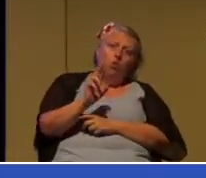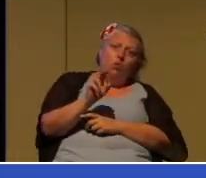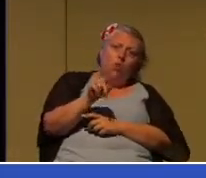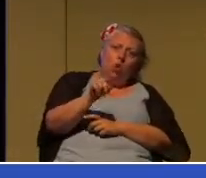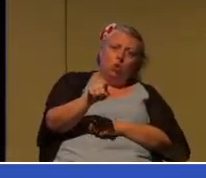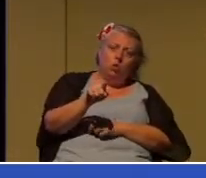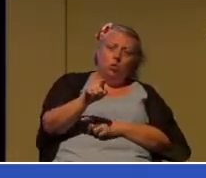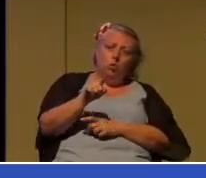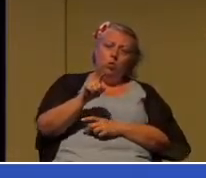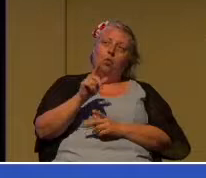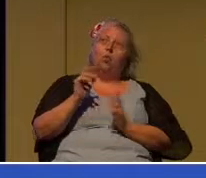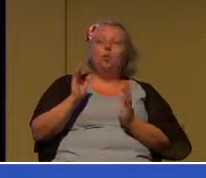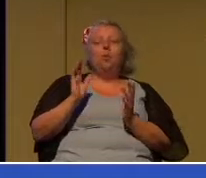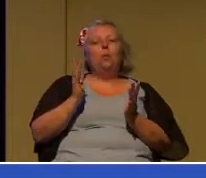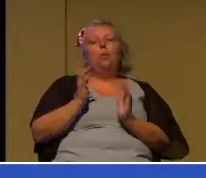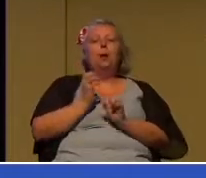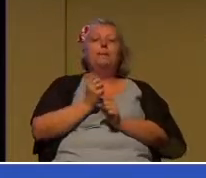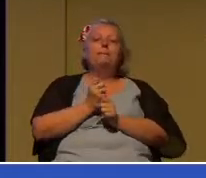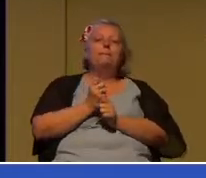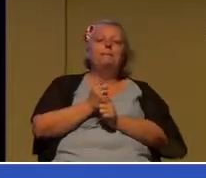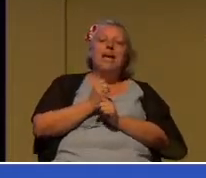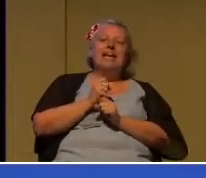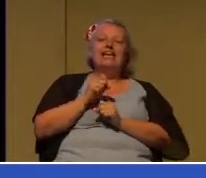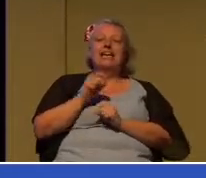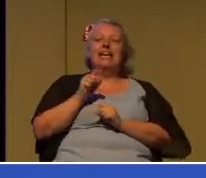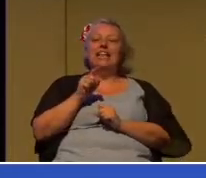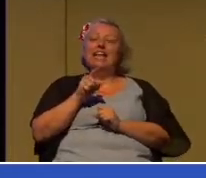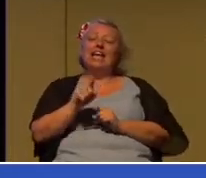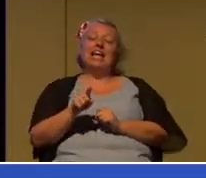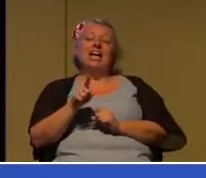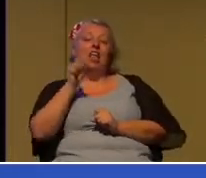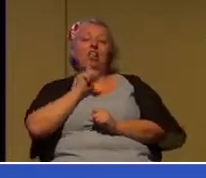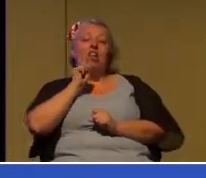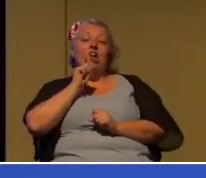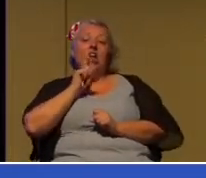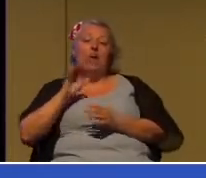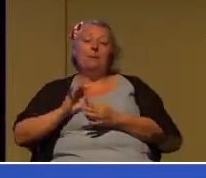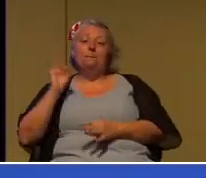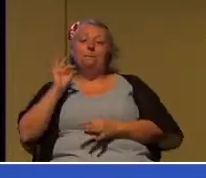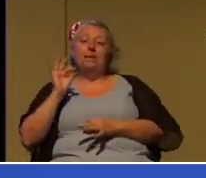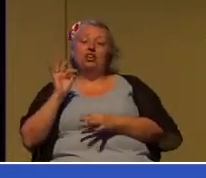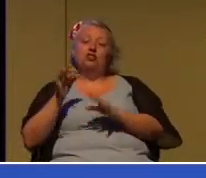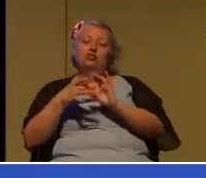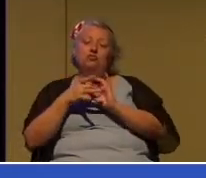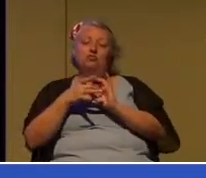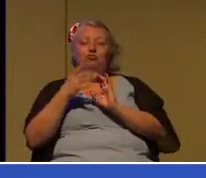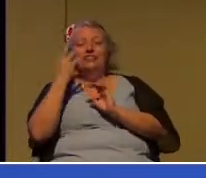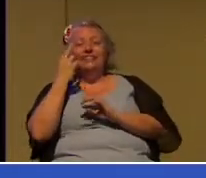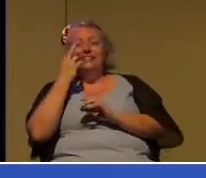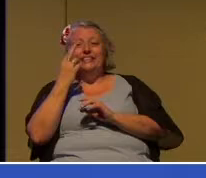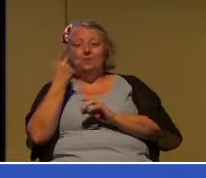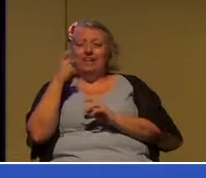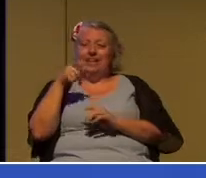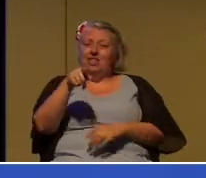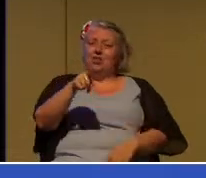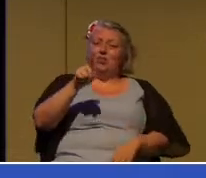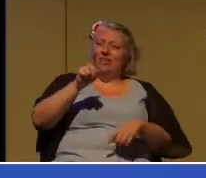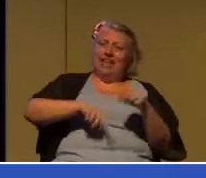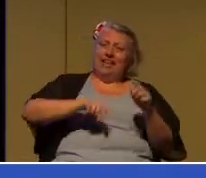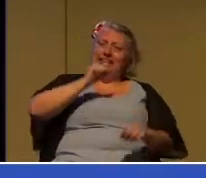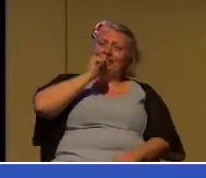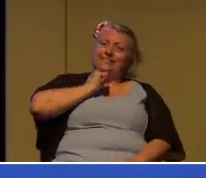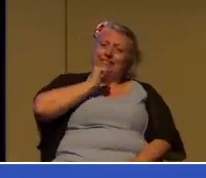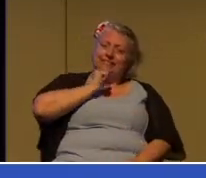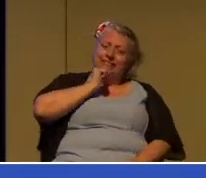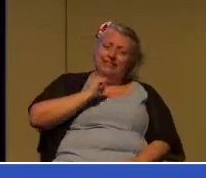spiritualizing a reason to get out of this relationship because you can't handle the heat in the kitchen? That's an entirely different